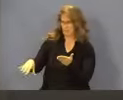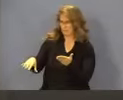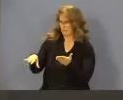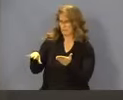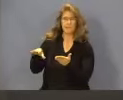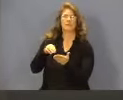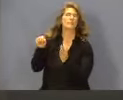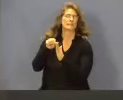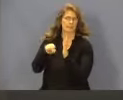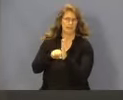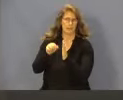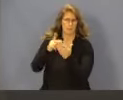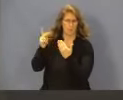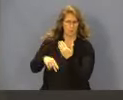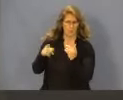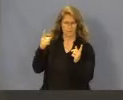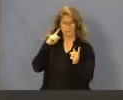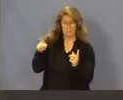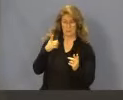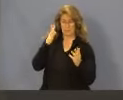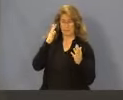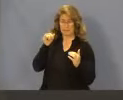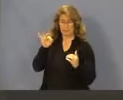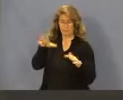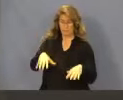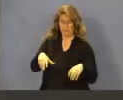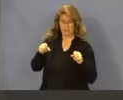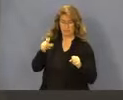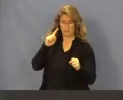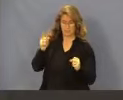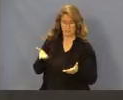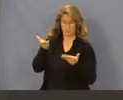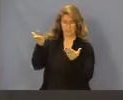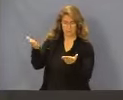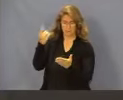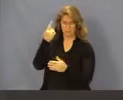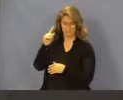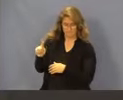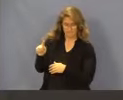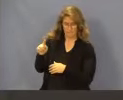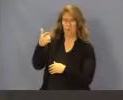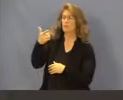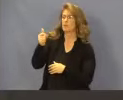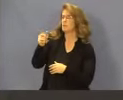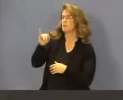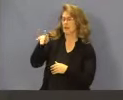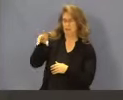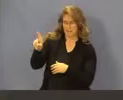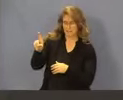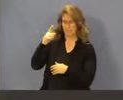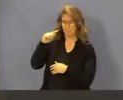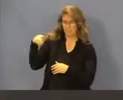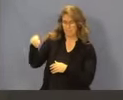Pending CMS approval, the department proposes a revision to the eligibility criteria for the Georgia AID State Directed Payment